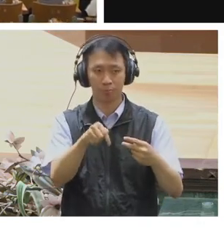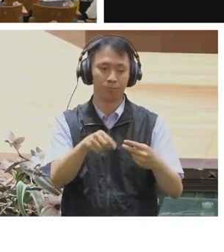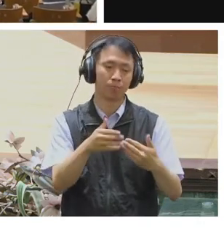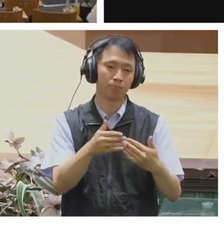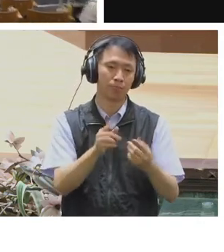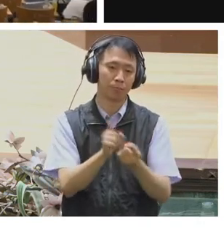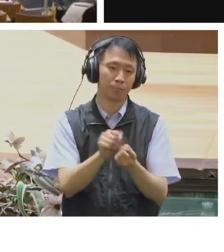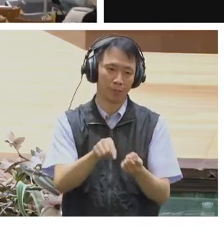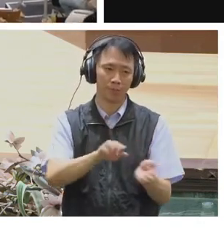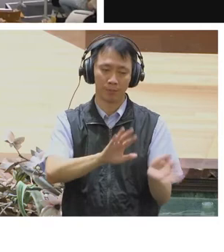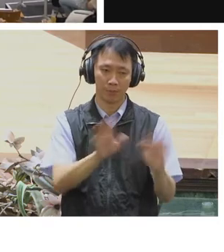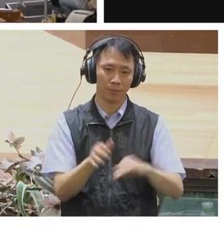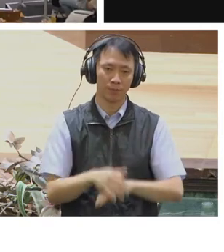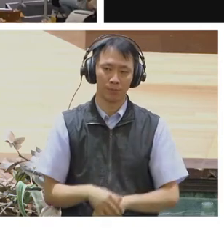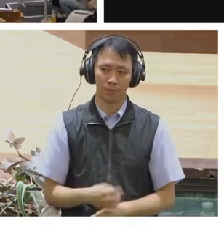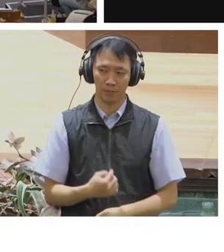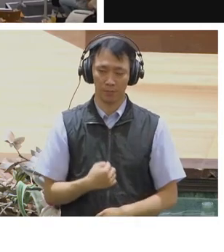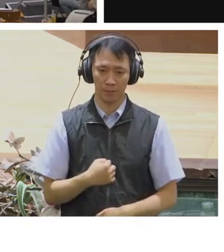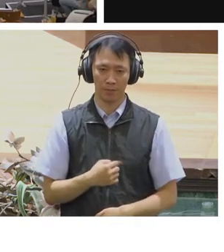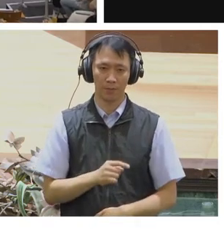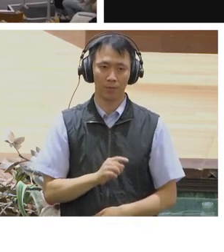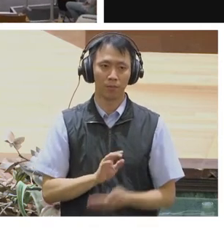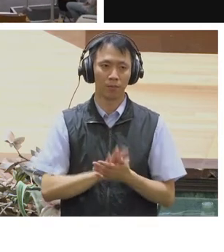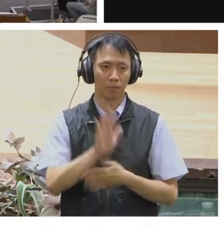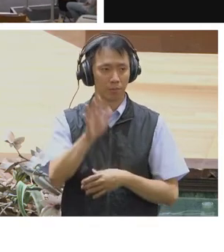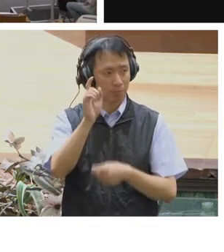and will continue to do so over the next decade.